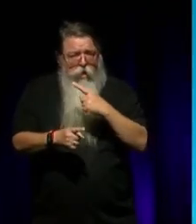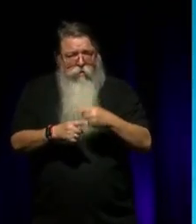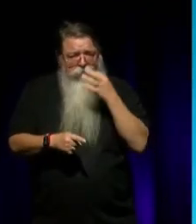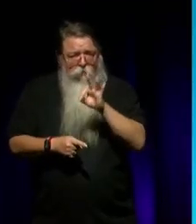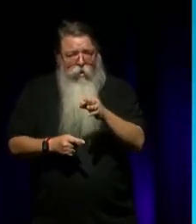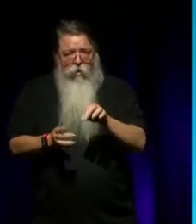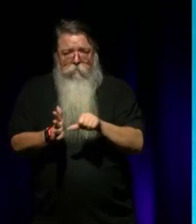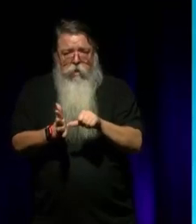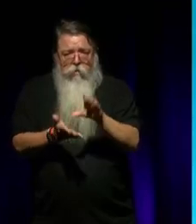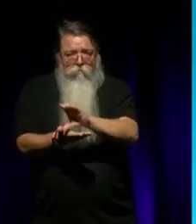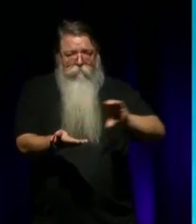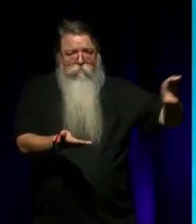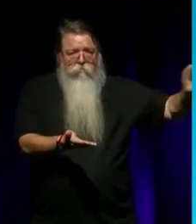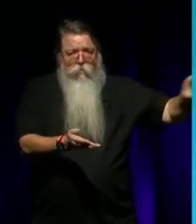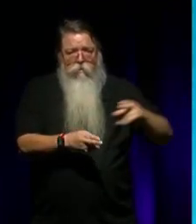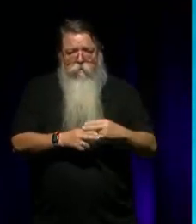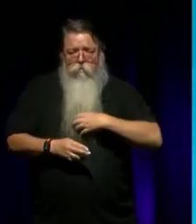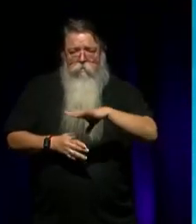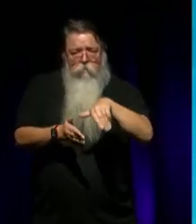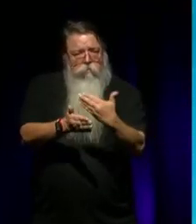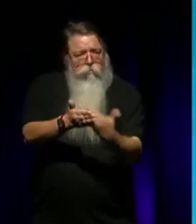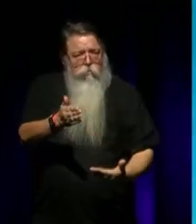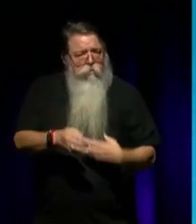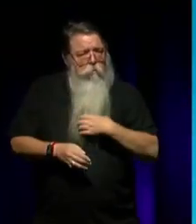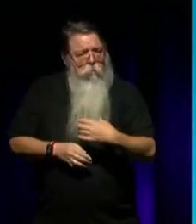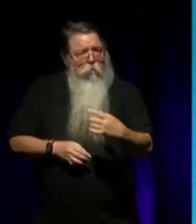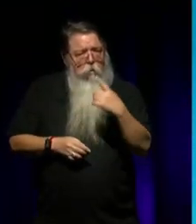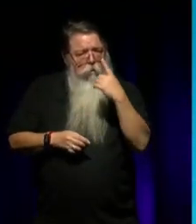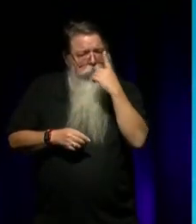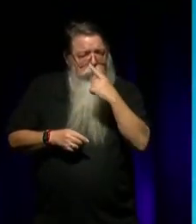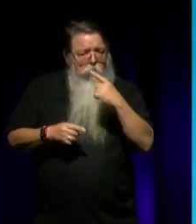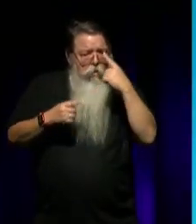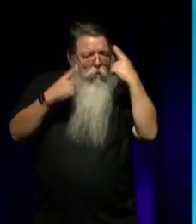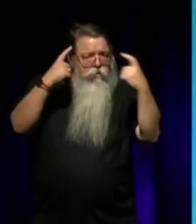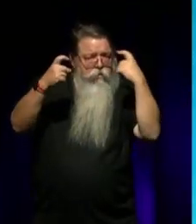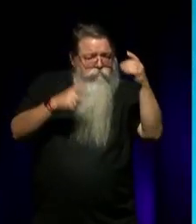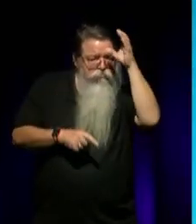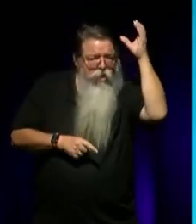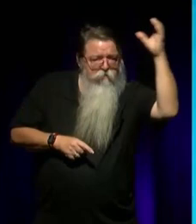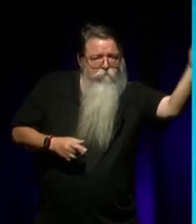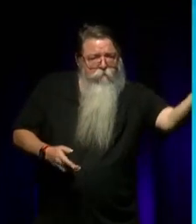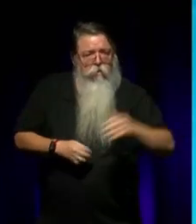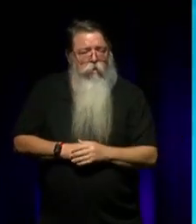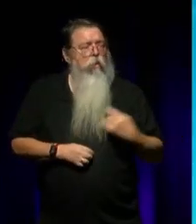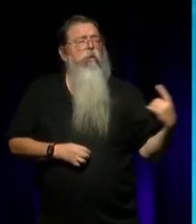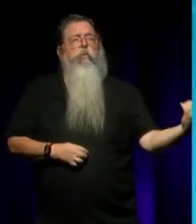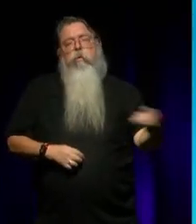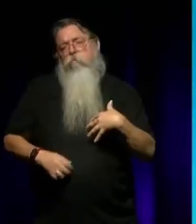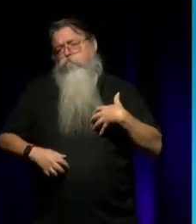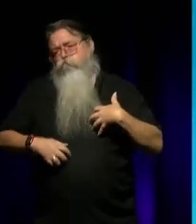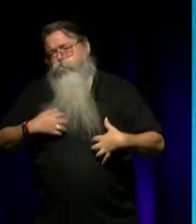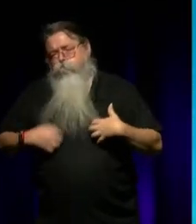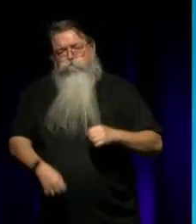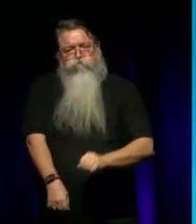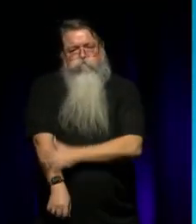through knowledge, stories and creativity. As you probably guessed, we're absolutely thrilled to have Stephen Page with us this